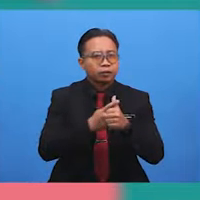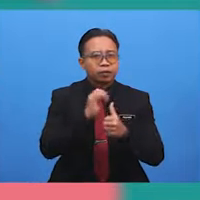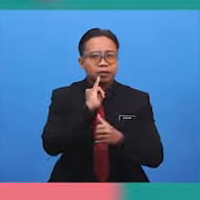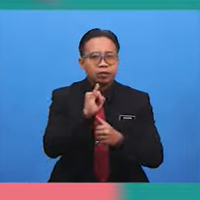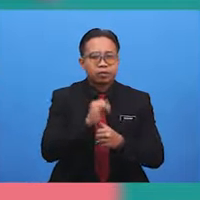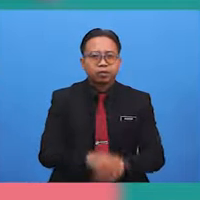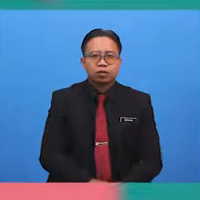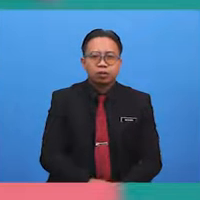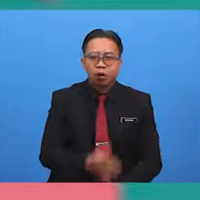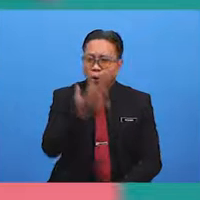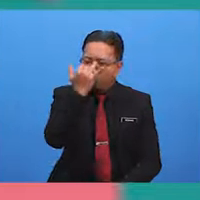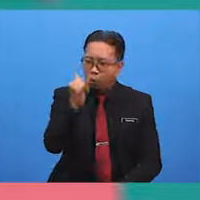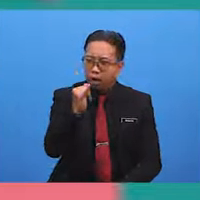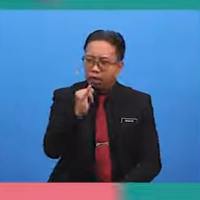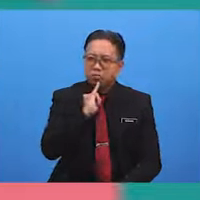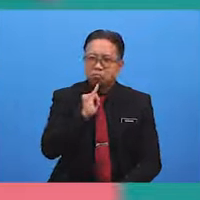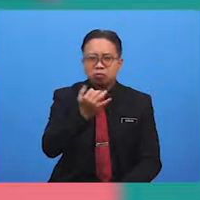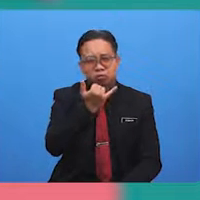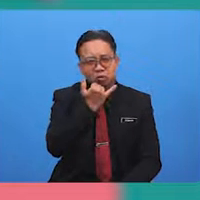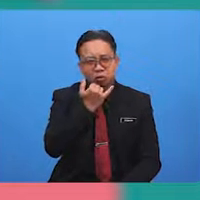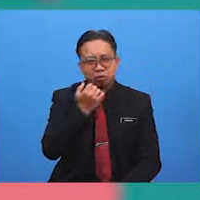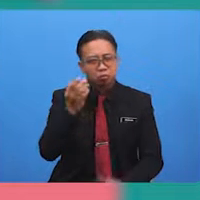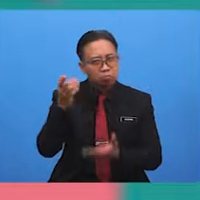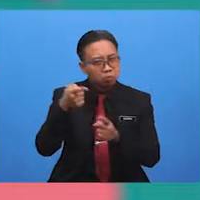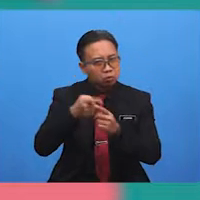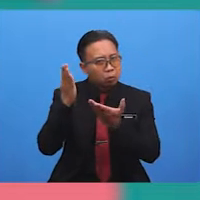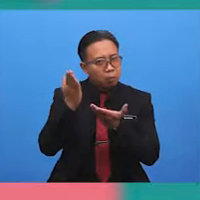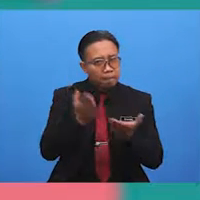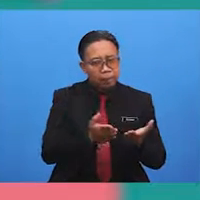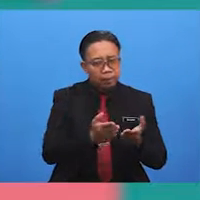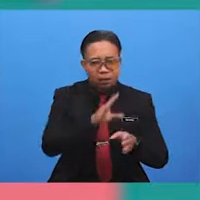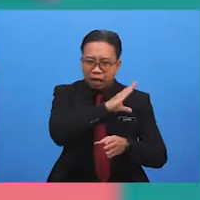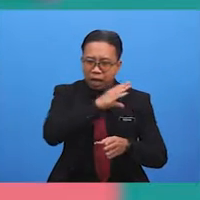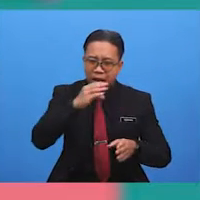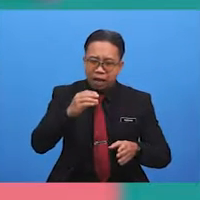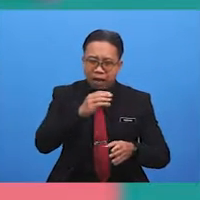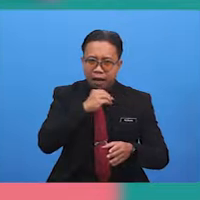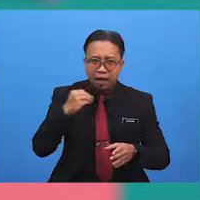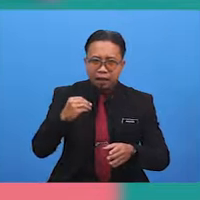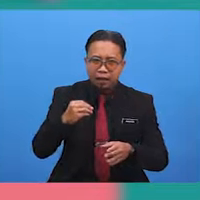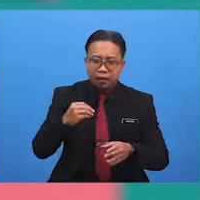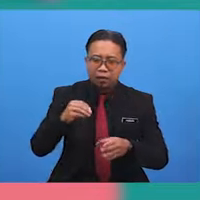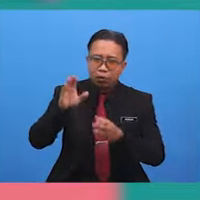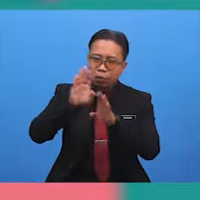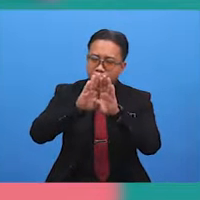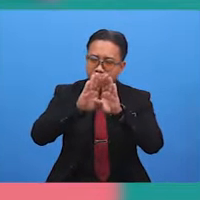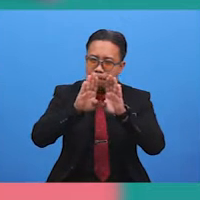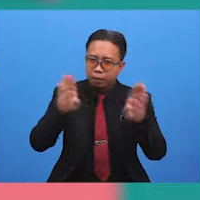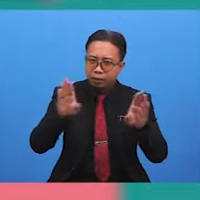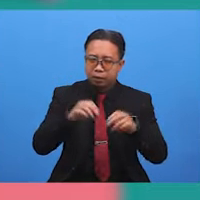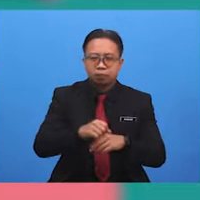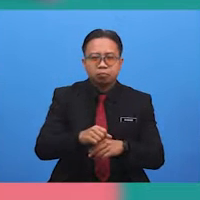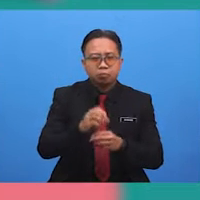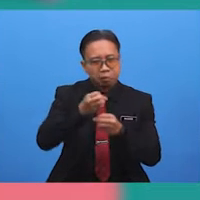is, why is it wrong to bring an open umbrella in the house? The second